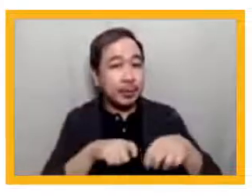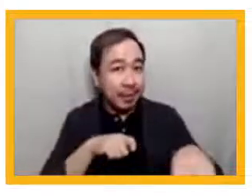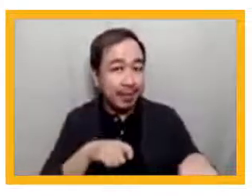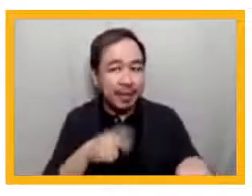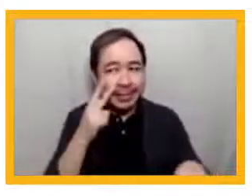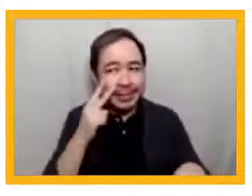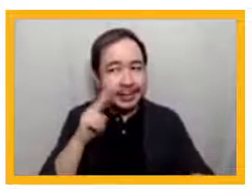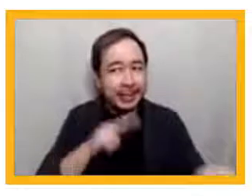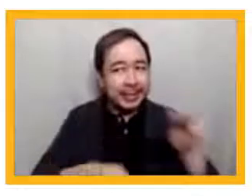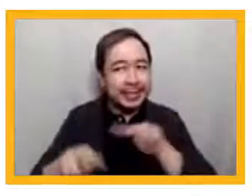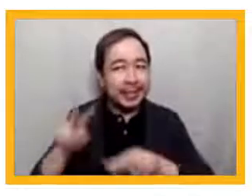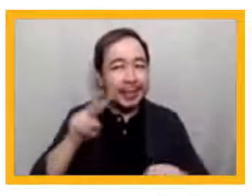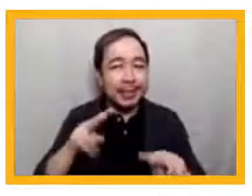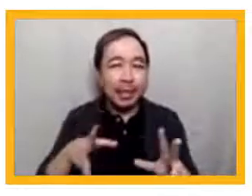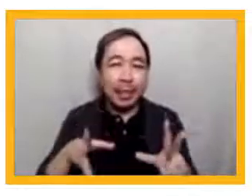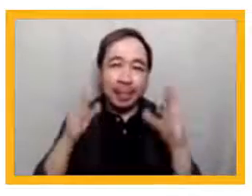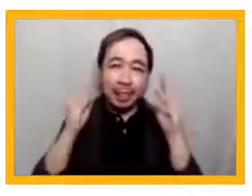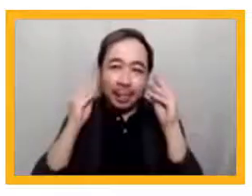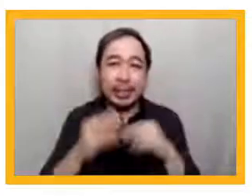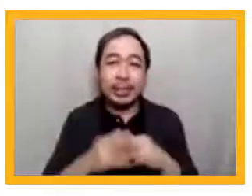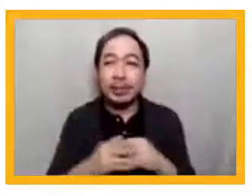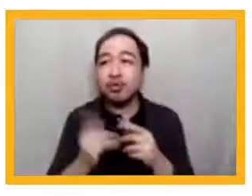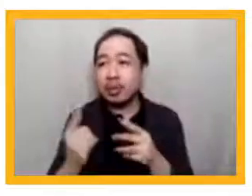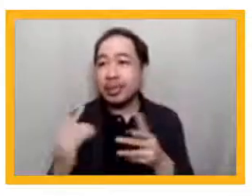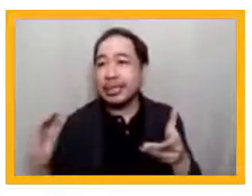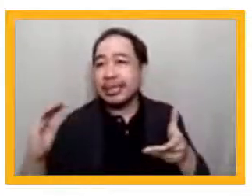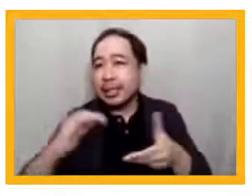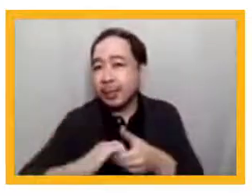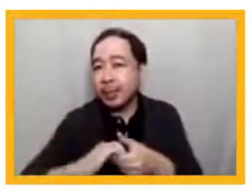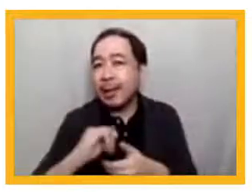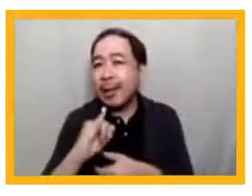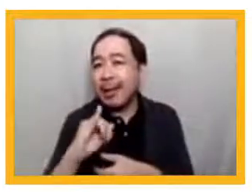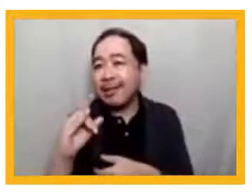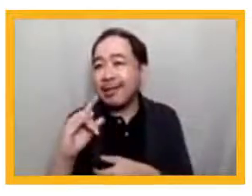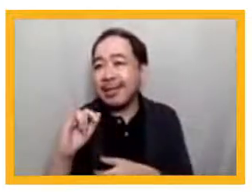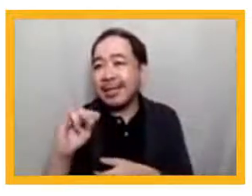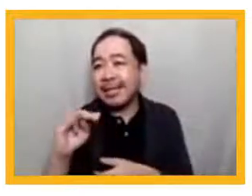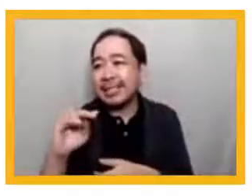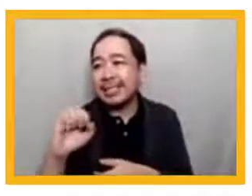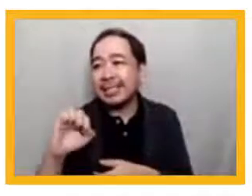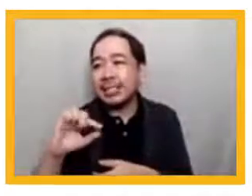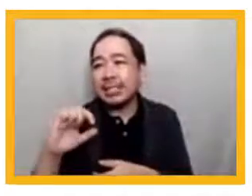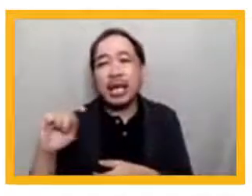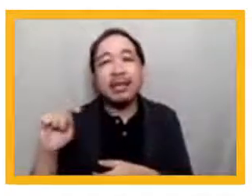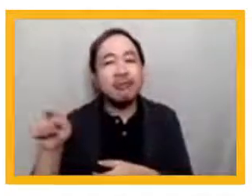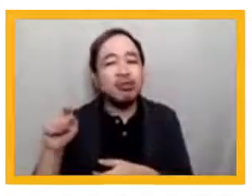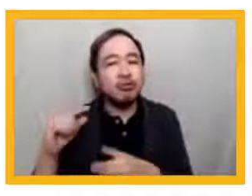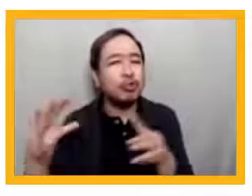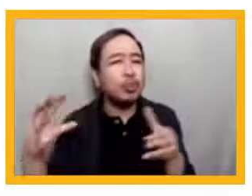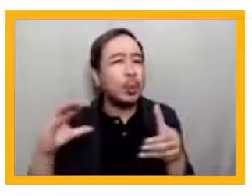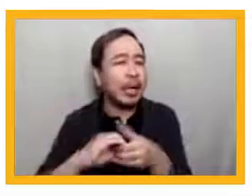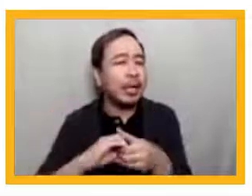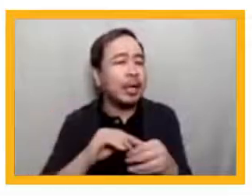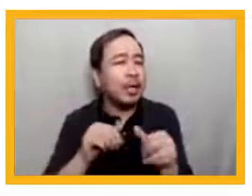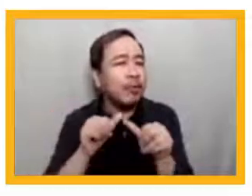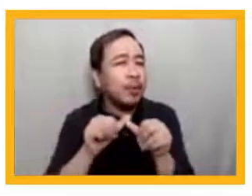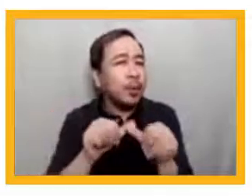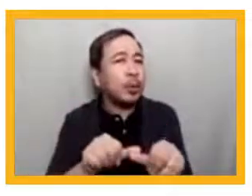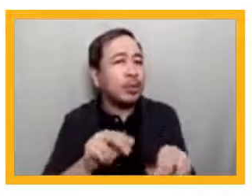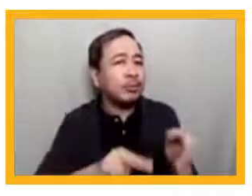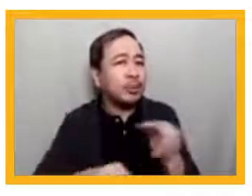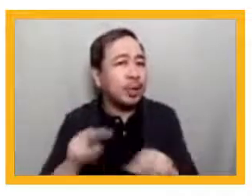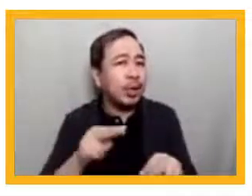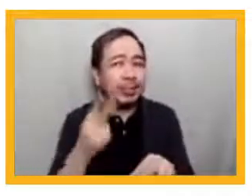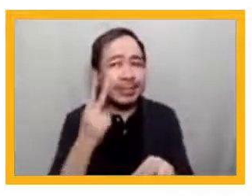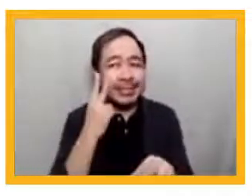our work with international third-party evaluators, ID and Sight. We believed that even if we risked results that showed learning